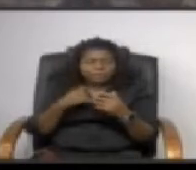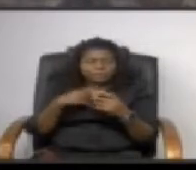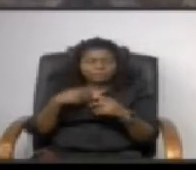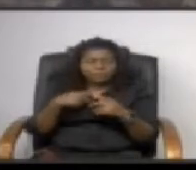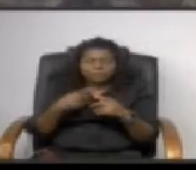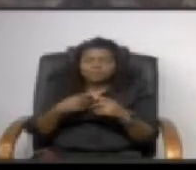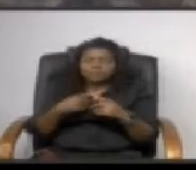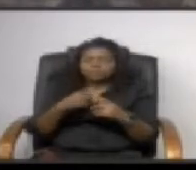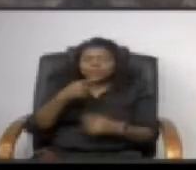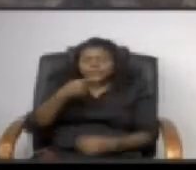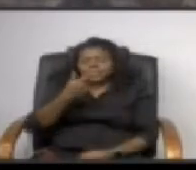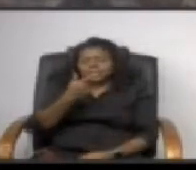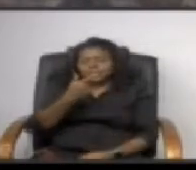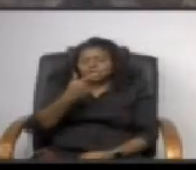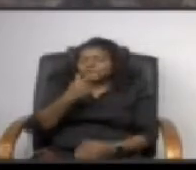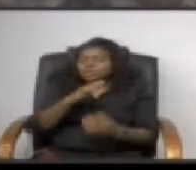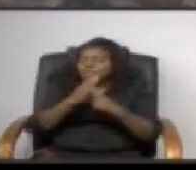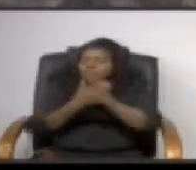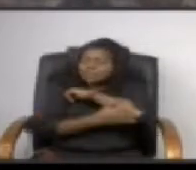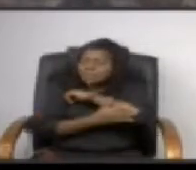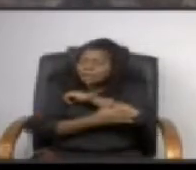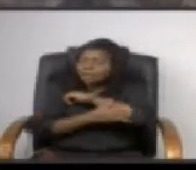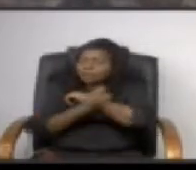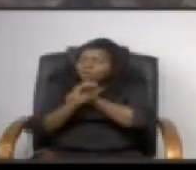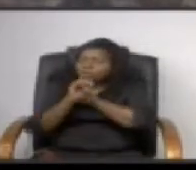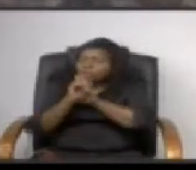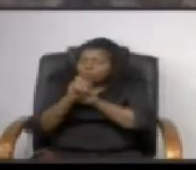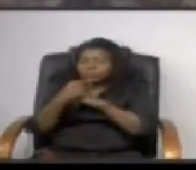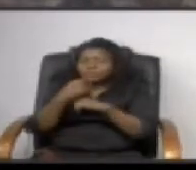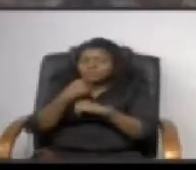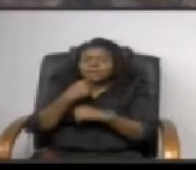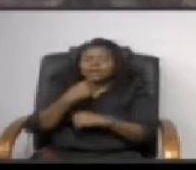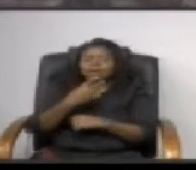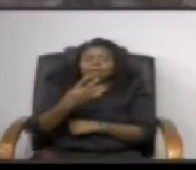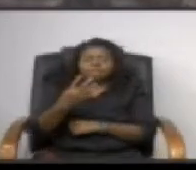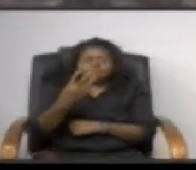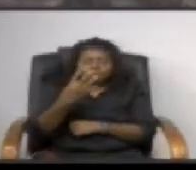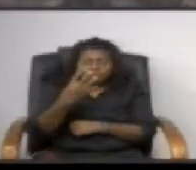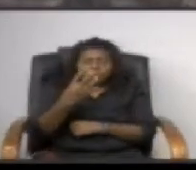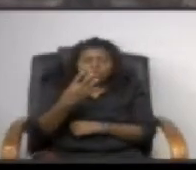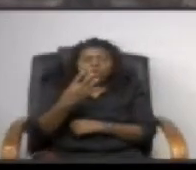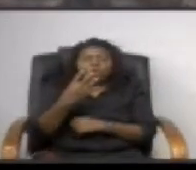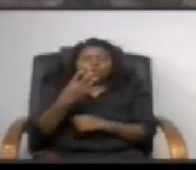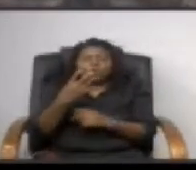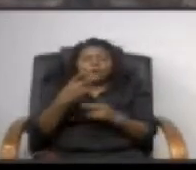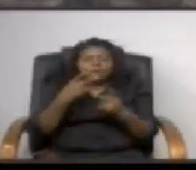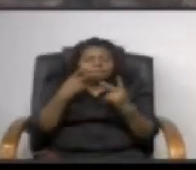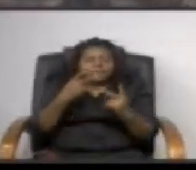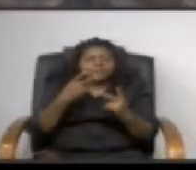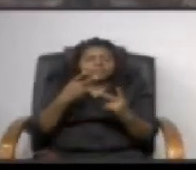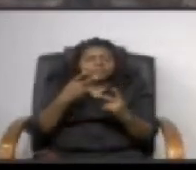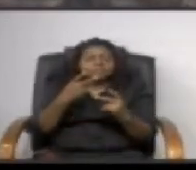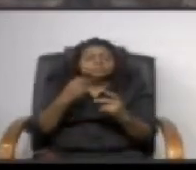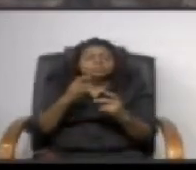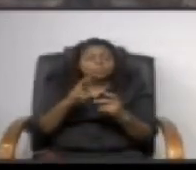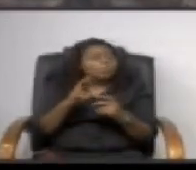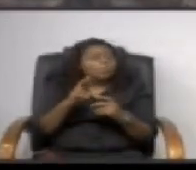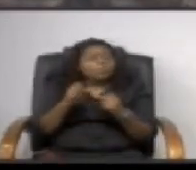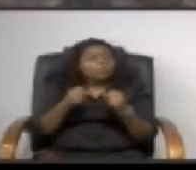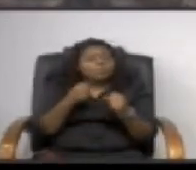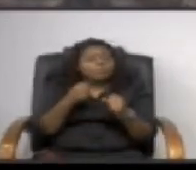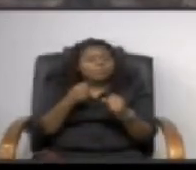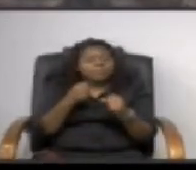pg county code says four visits a year by maintenance or less you don't have to have a special exception